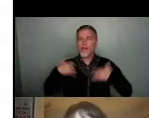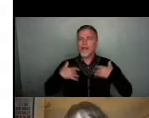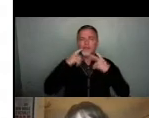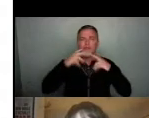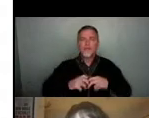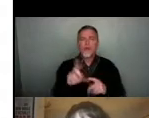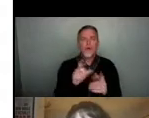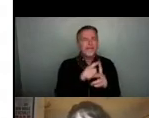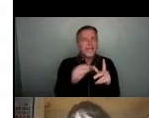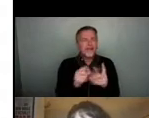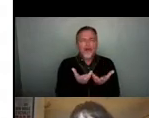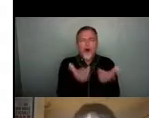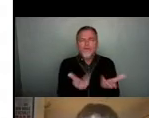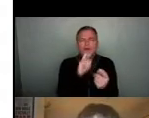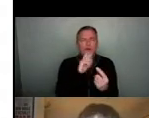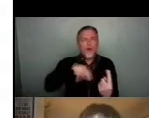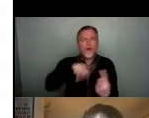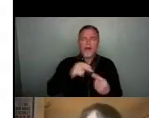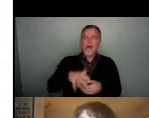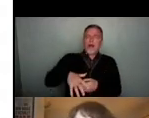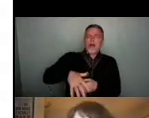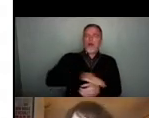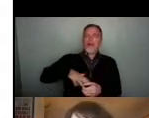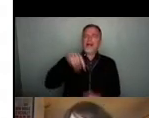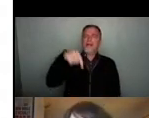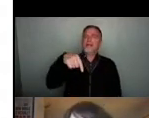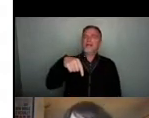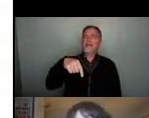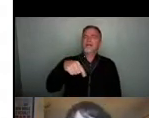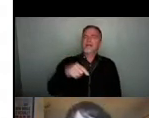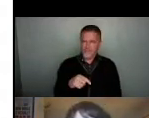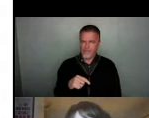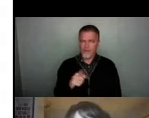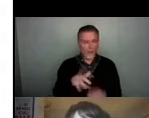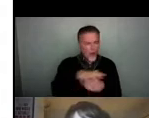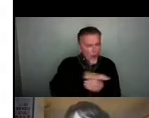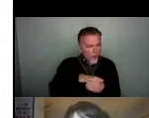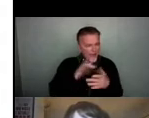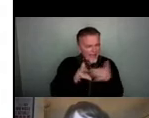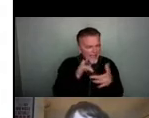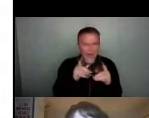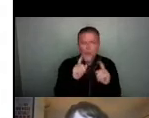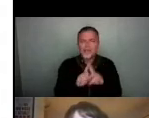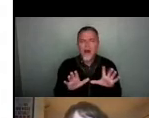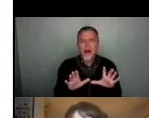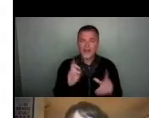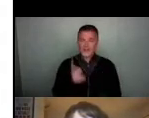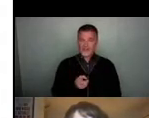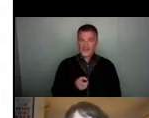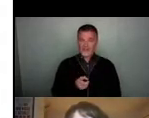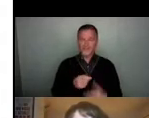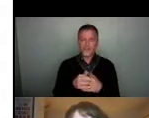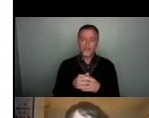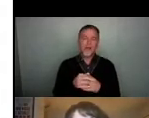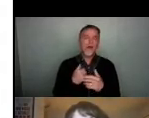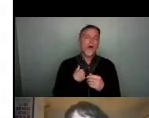digital offer looked like in a localized region, like what does a what does a local Internet look like. And I